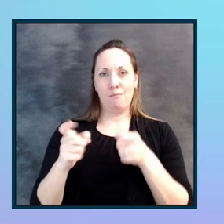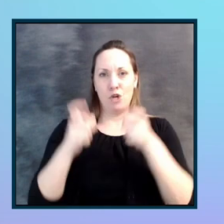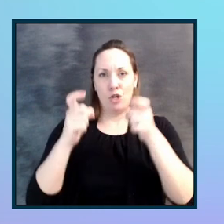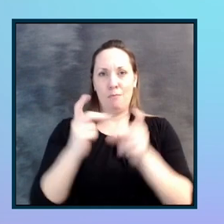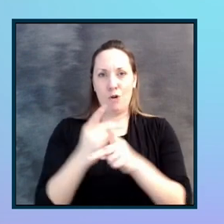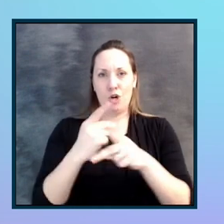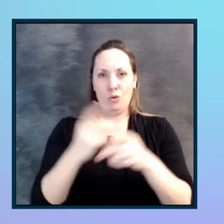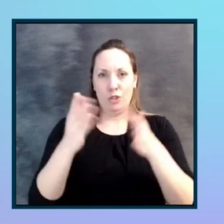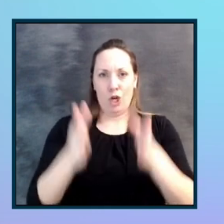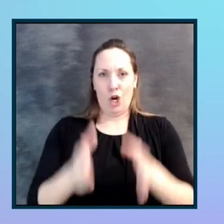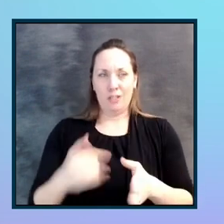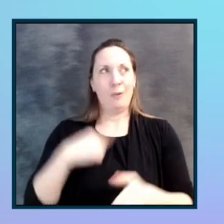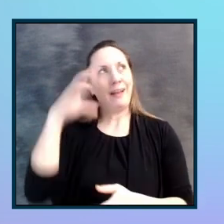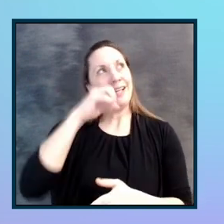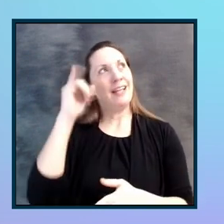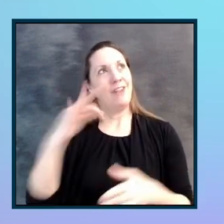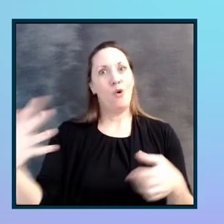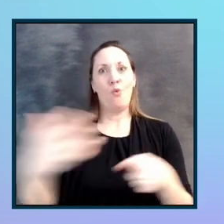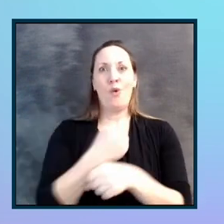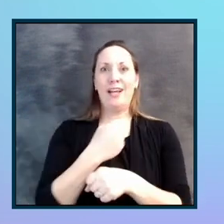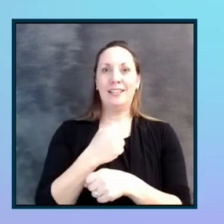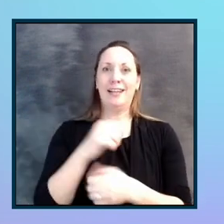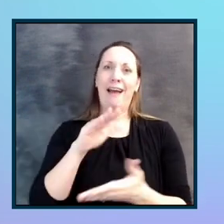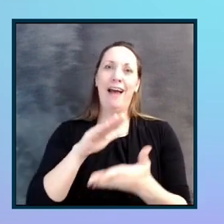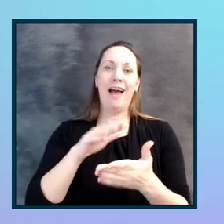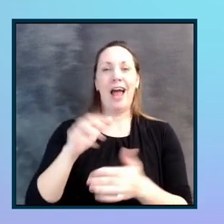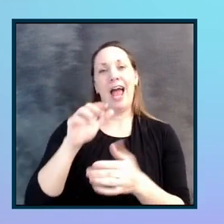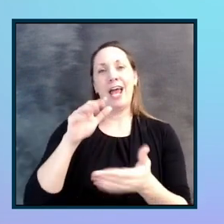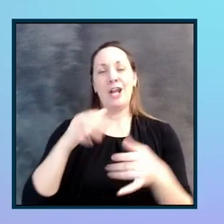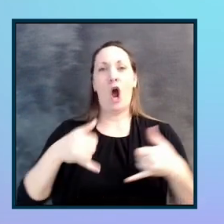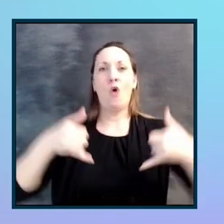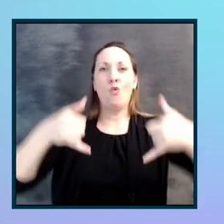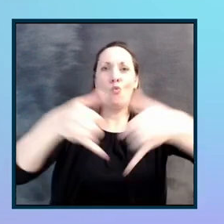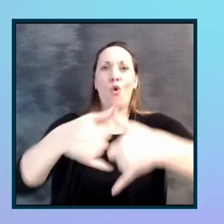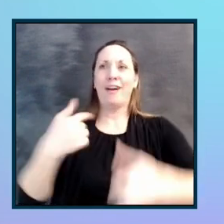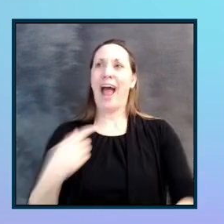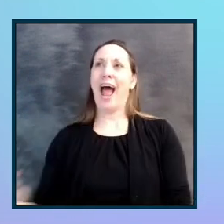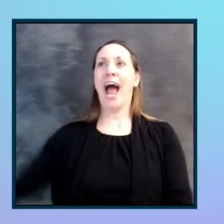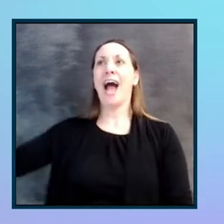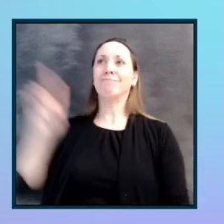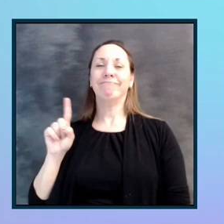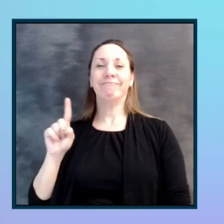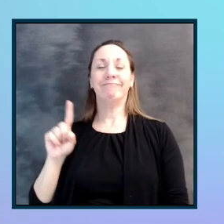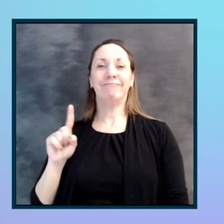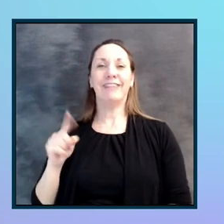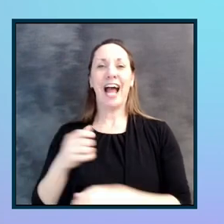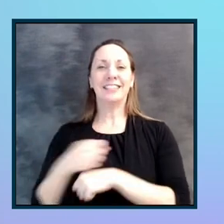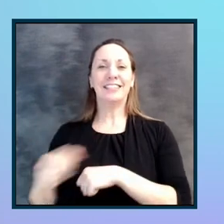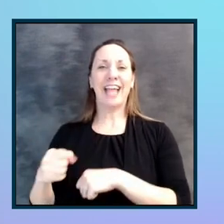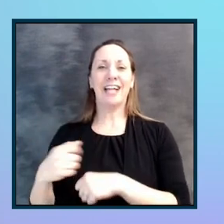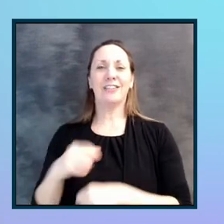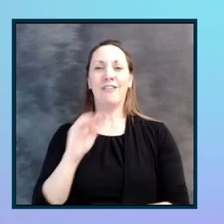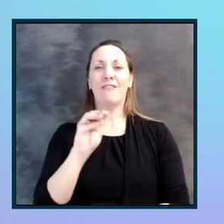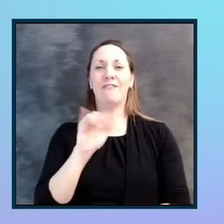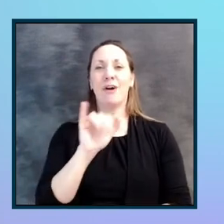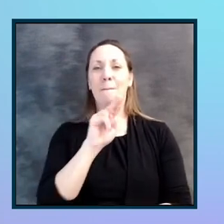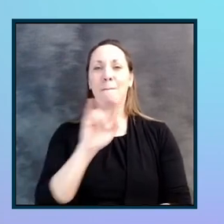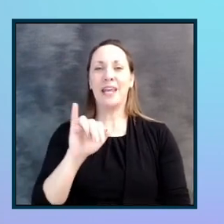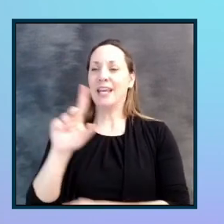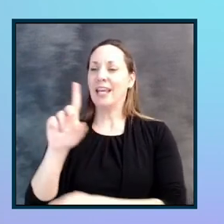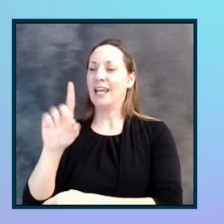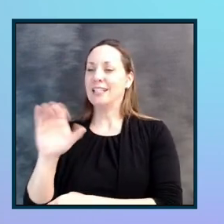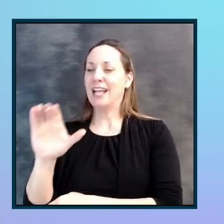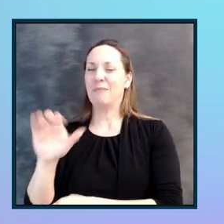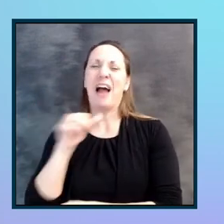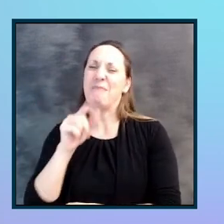if it wins an Academy award, I'll get to get up on stage and accept it for many documentaries. Not sure that's a cat, a category at the Academy awards,